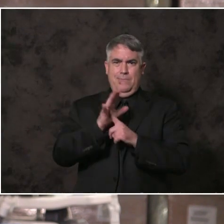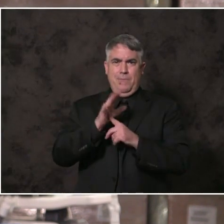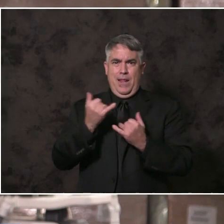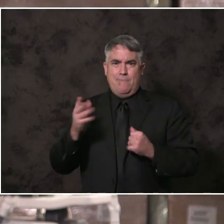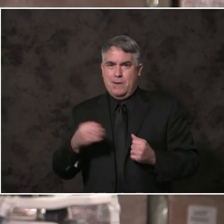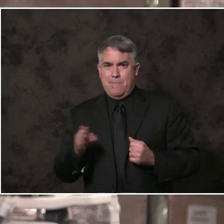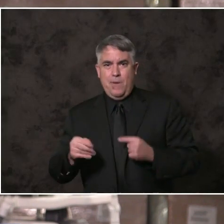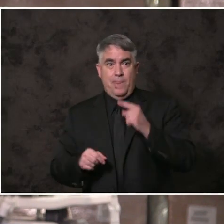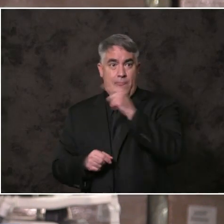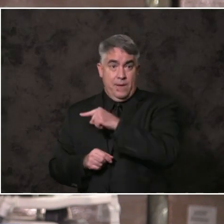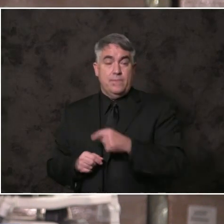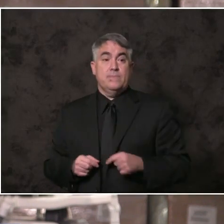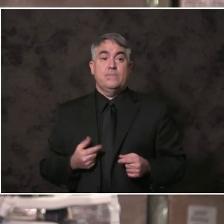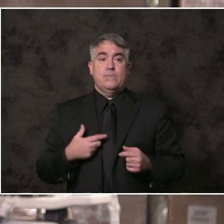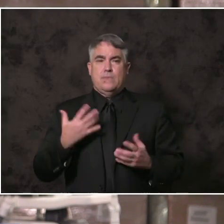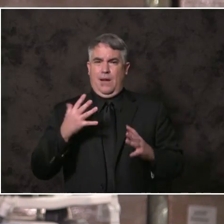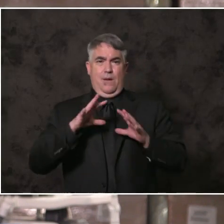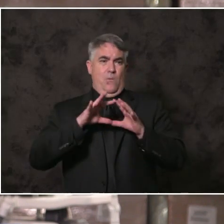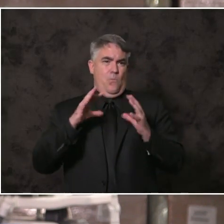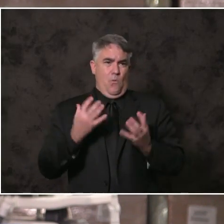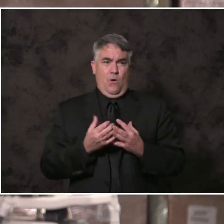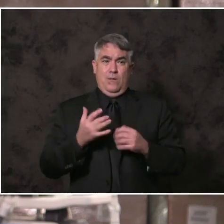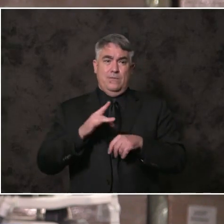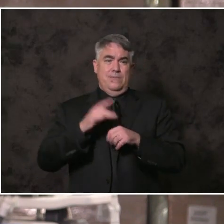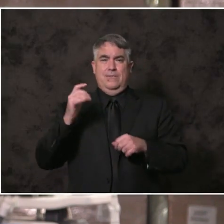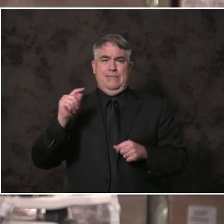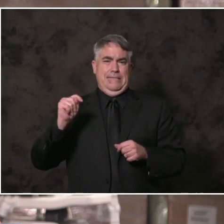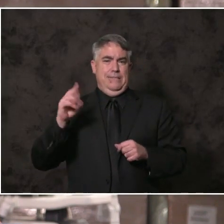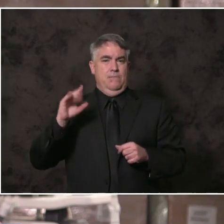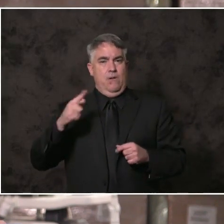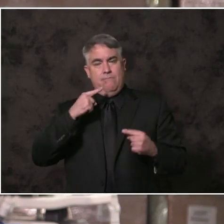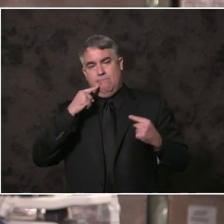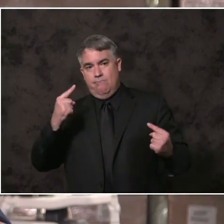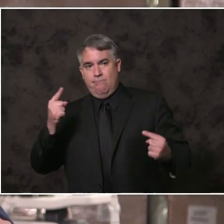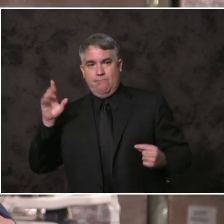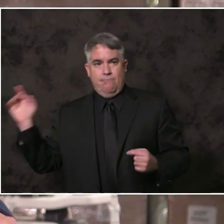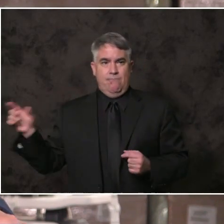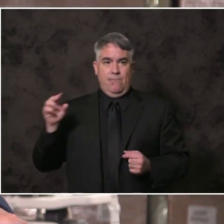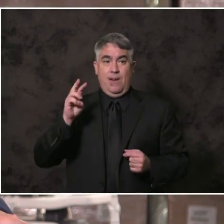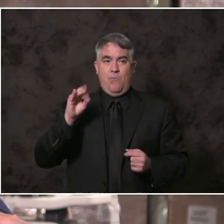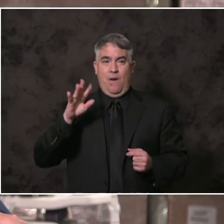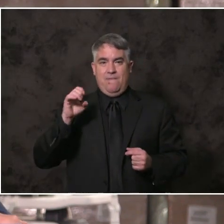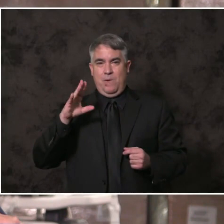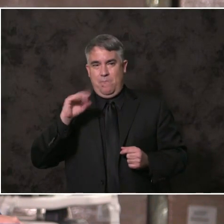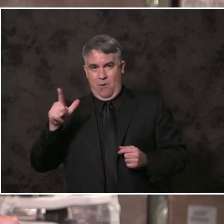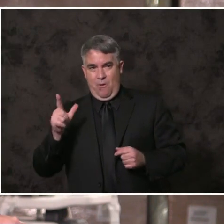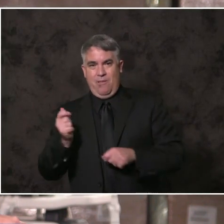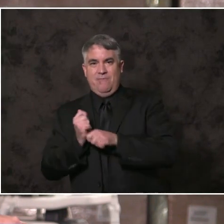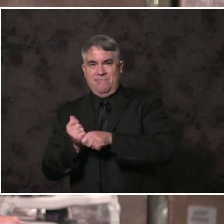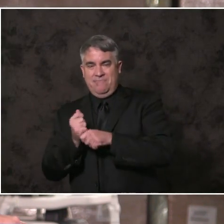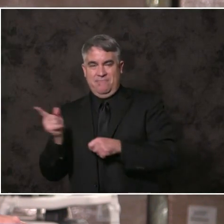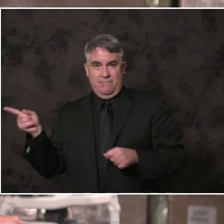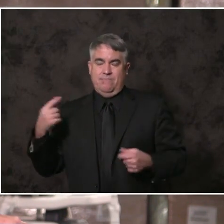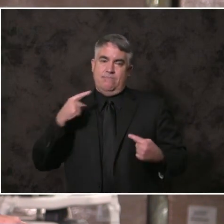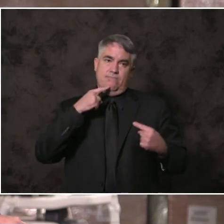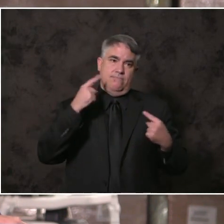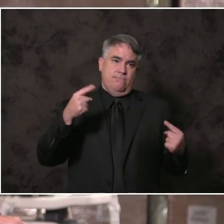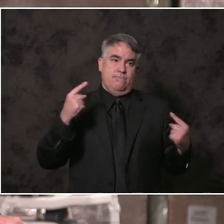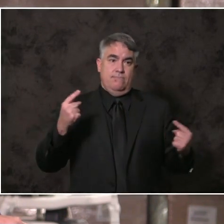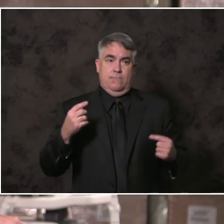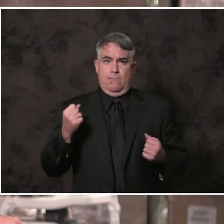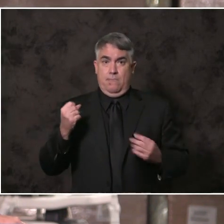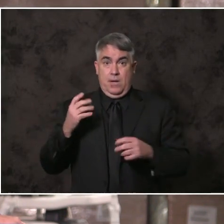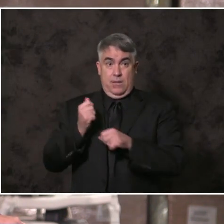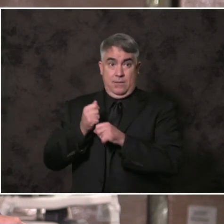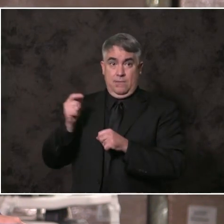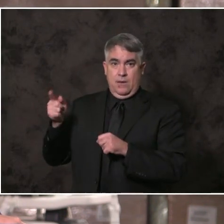-class t-ball and wiffleball field. To harness the excitement we all feel for our Padres, the ball field will be designed and built in